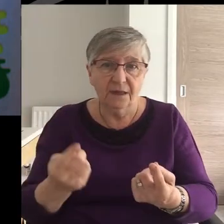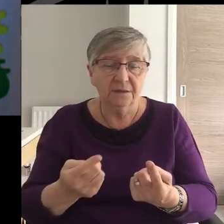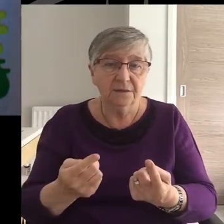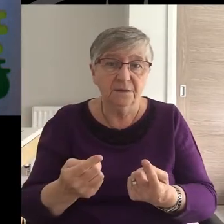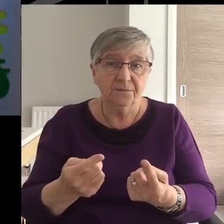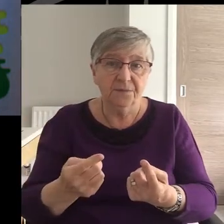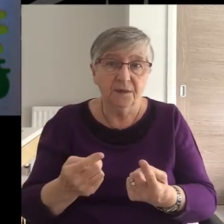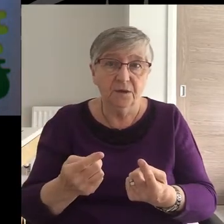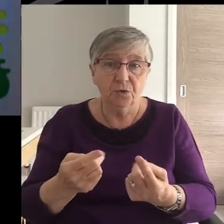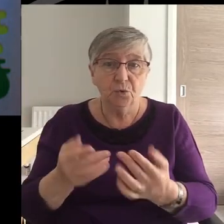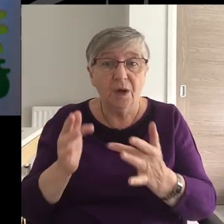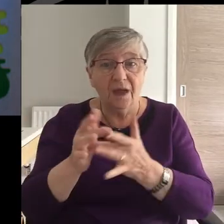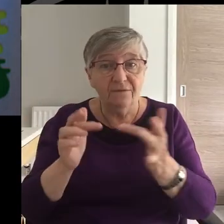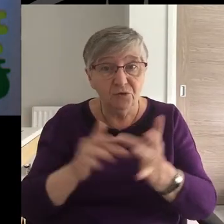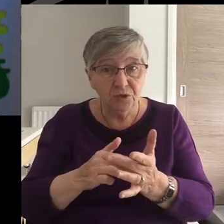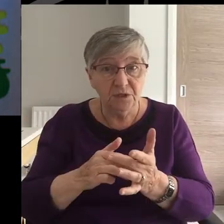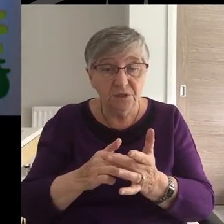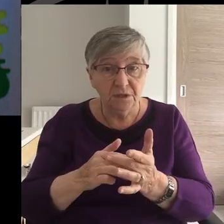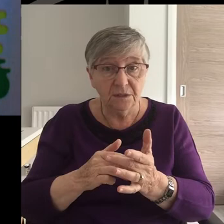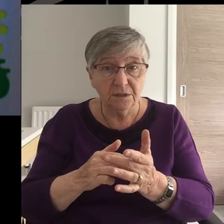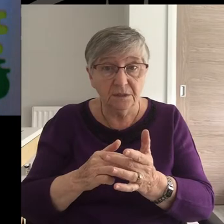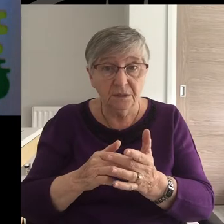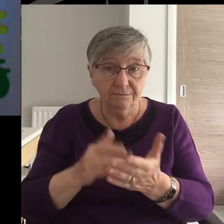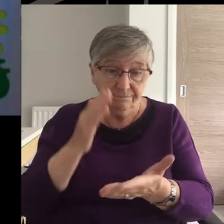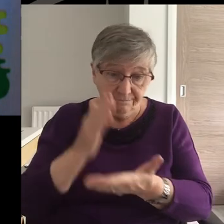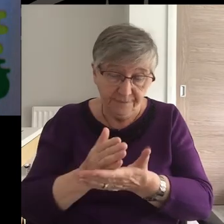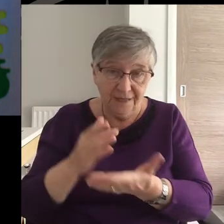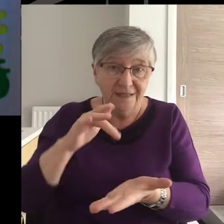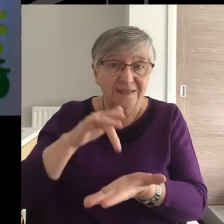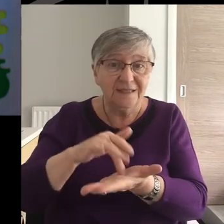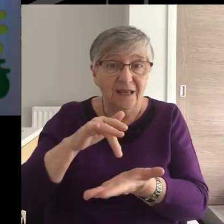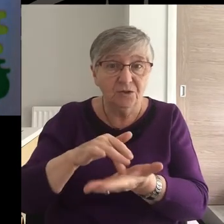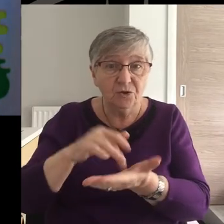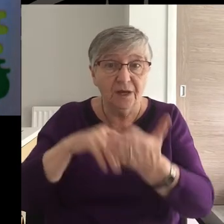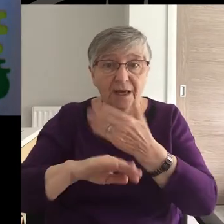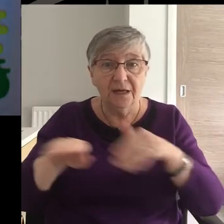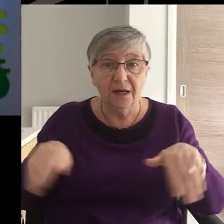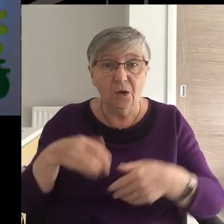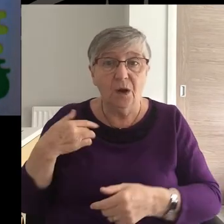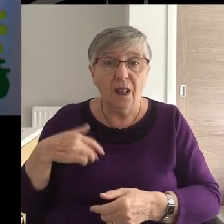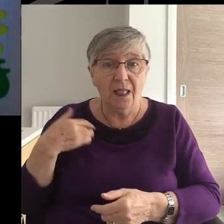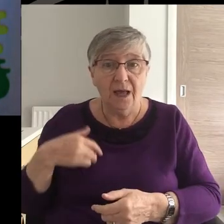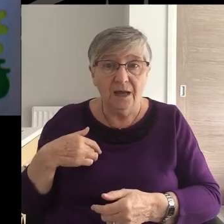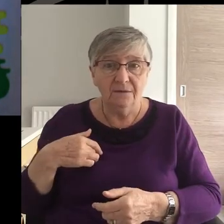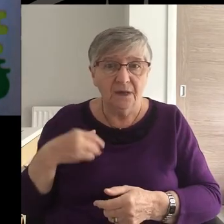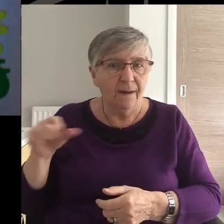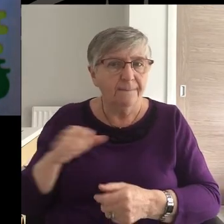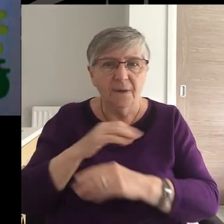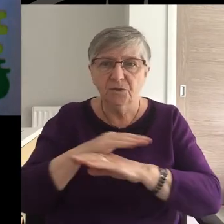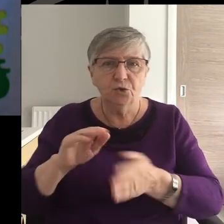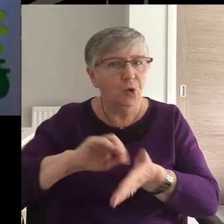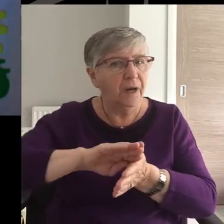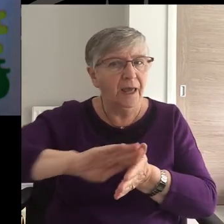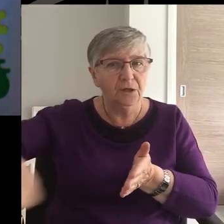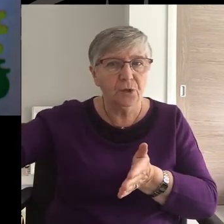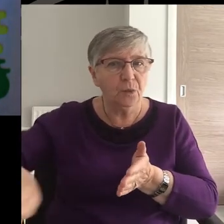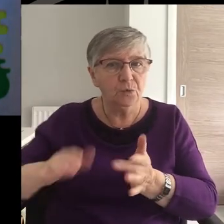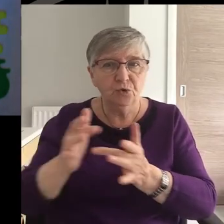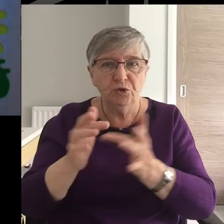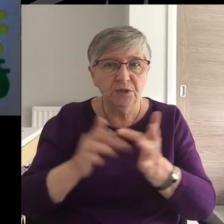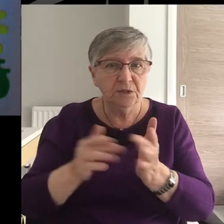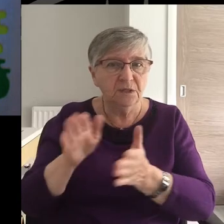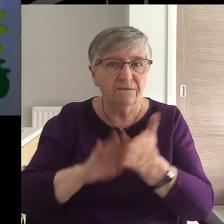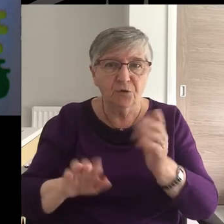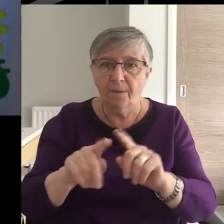So if Jesus is to be central to our lives, then we mustn't exclude him from any area of our lives.